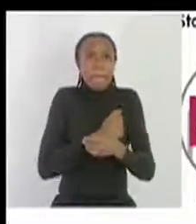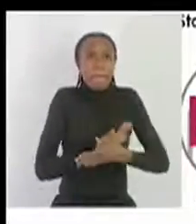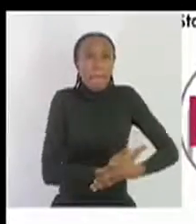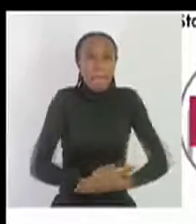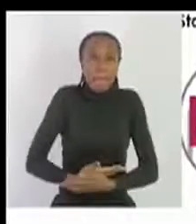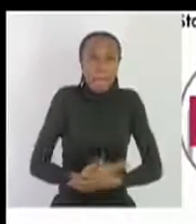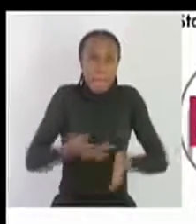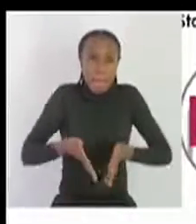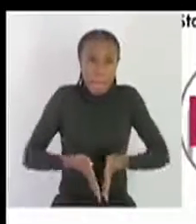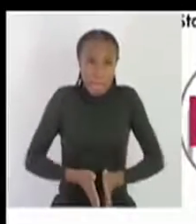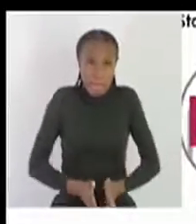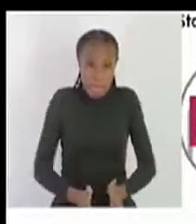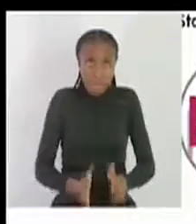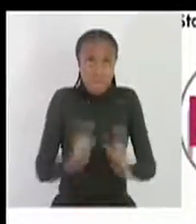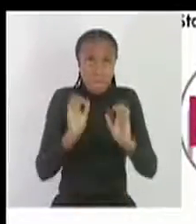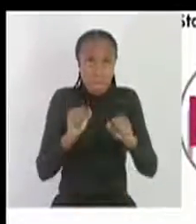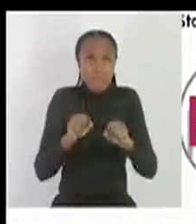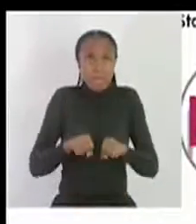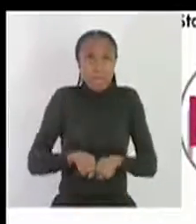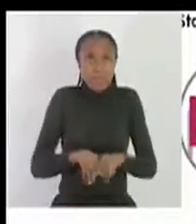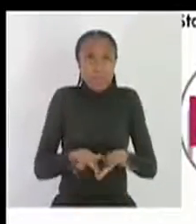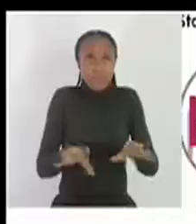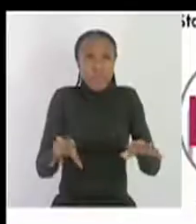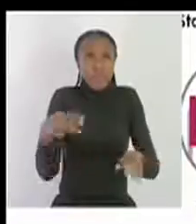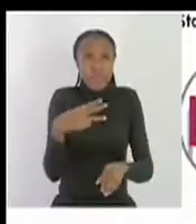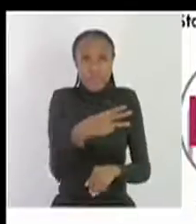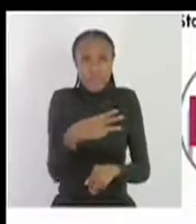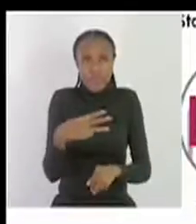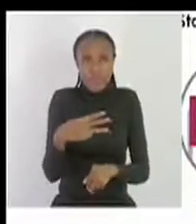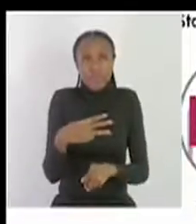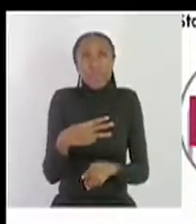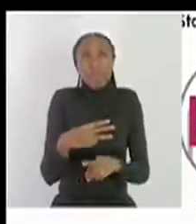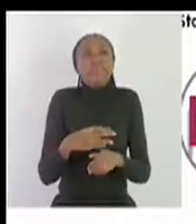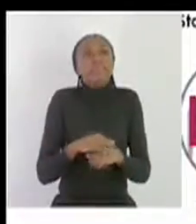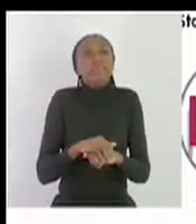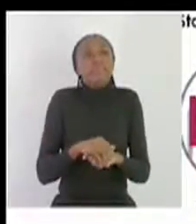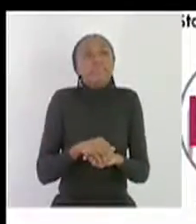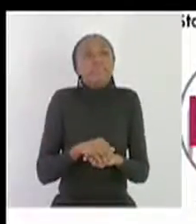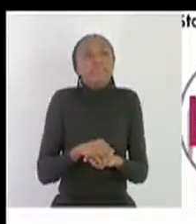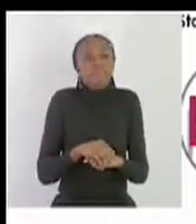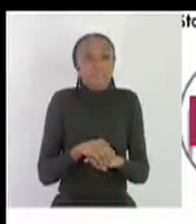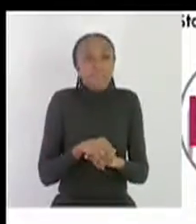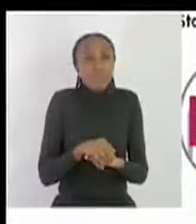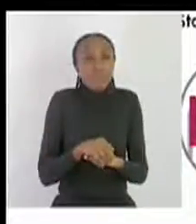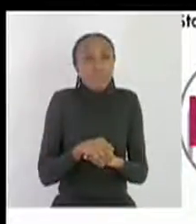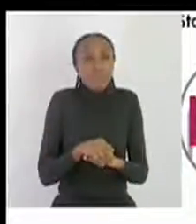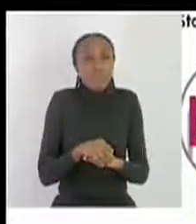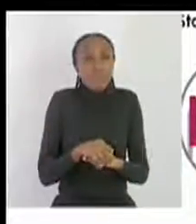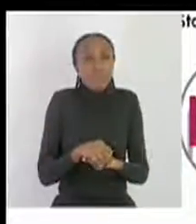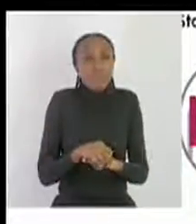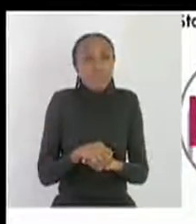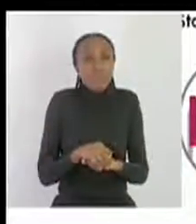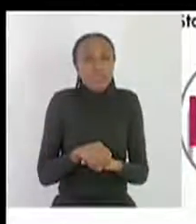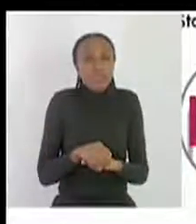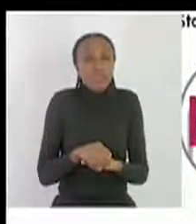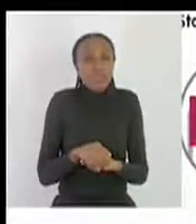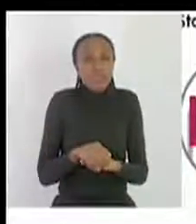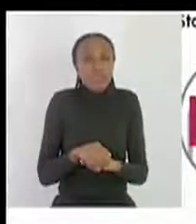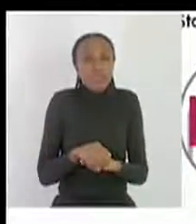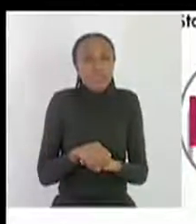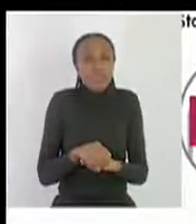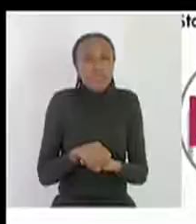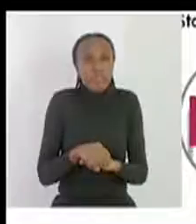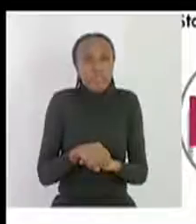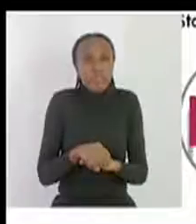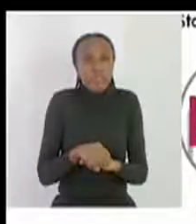virus it means that the other person will also be infected and then the second one which says through blood conduct we can see that in the hand in